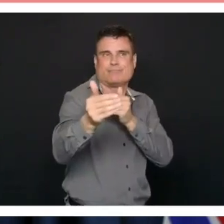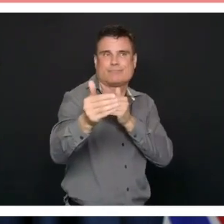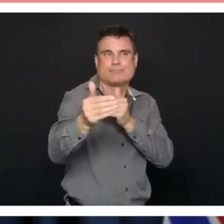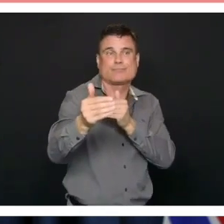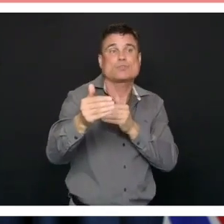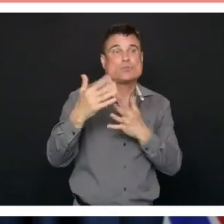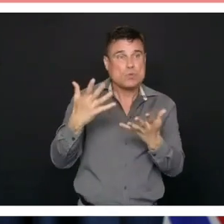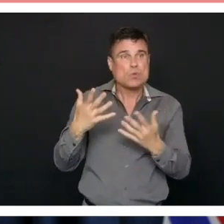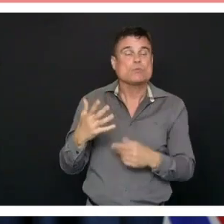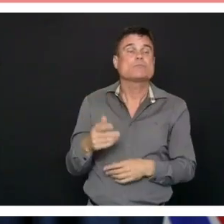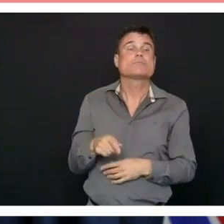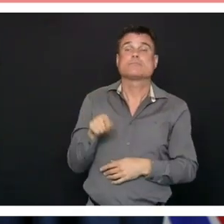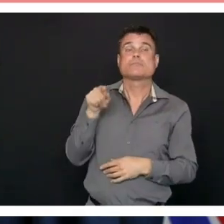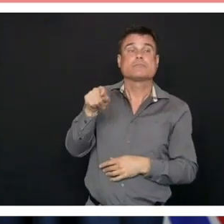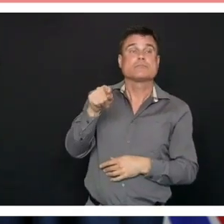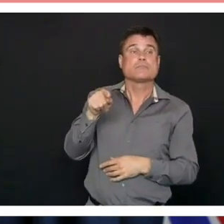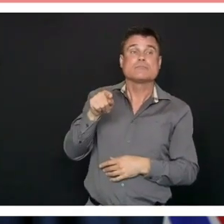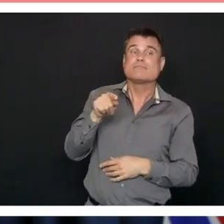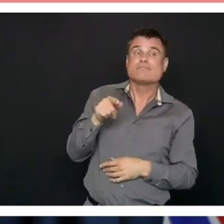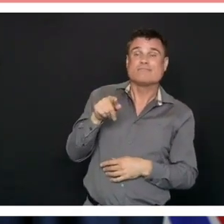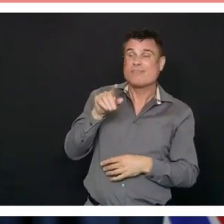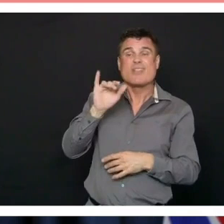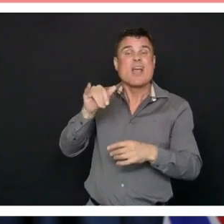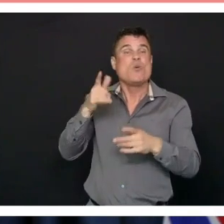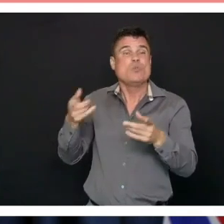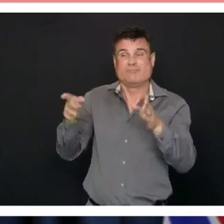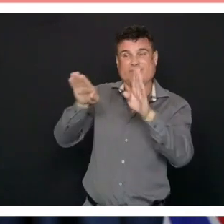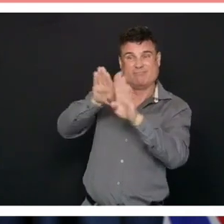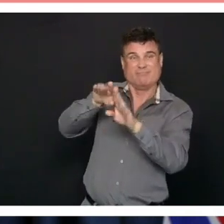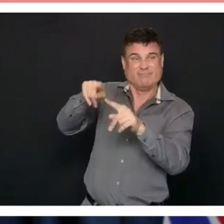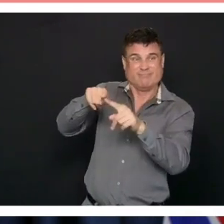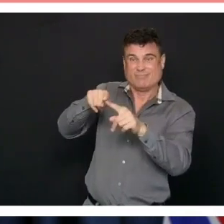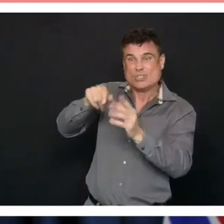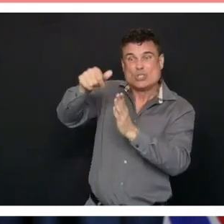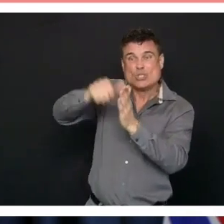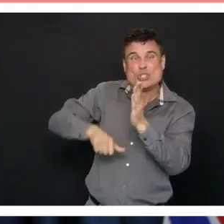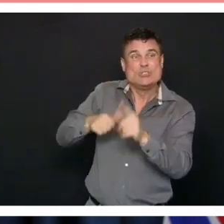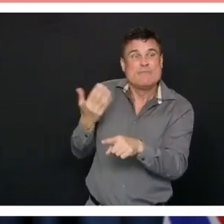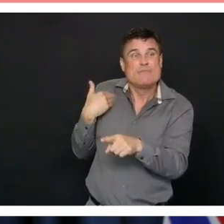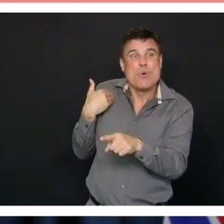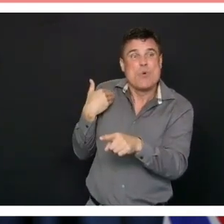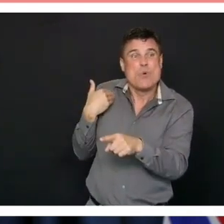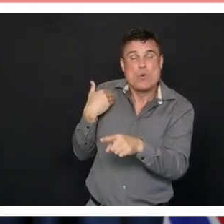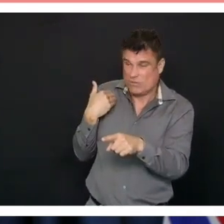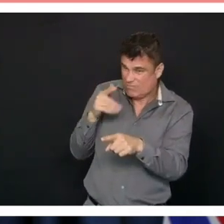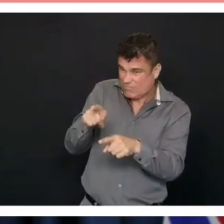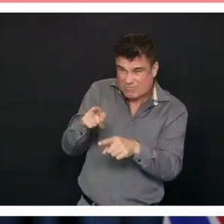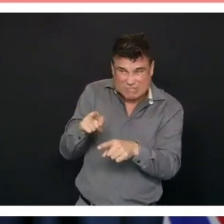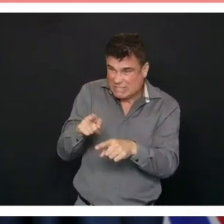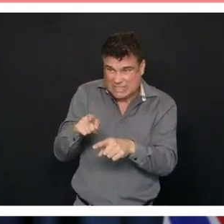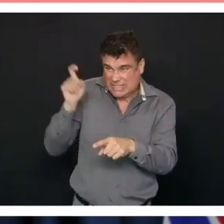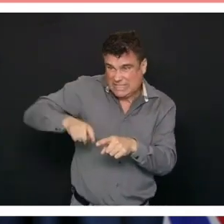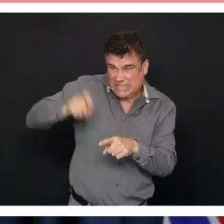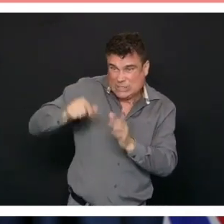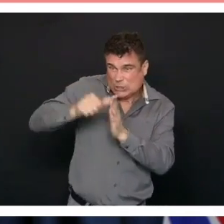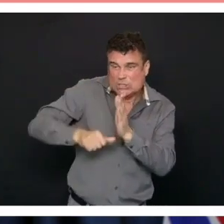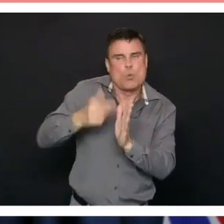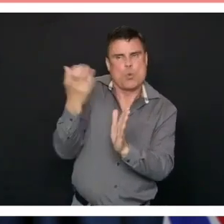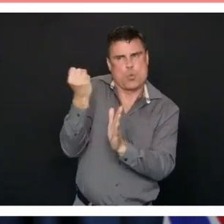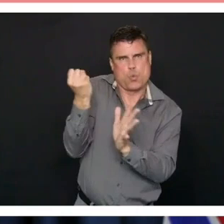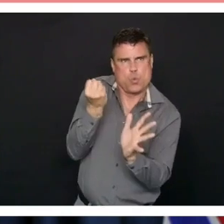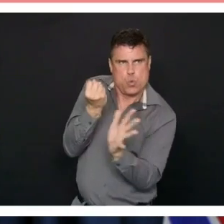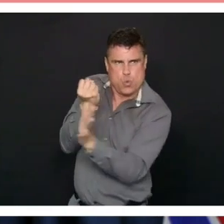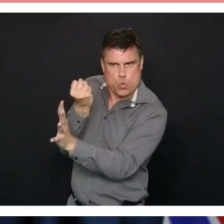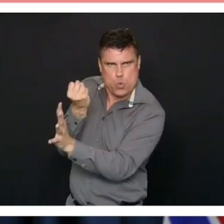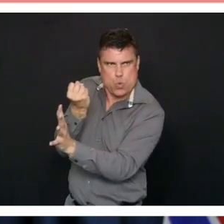had what's called non-urgent scheduled surgeries which is what we delayed it was in some respects easy